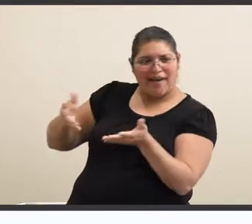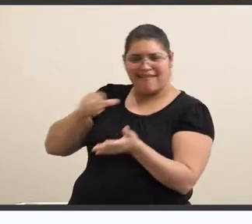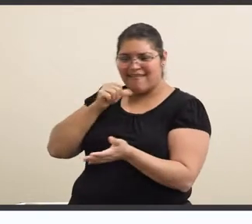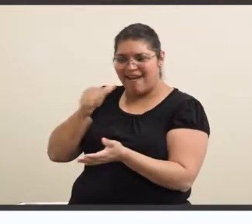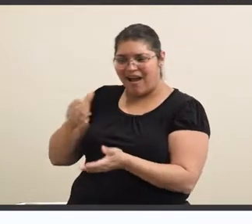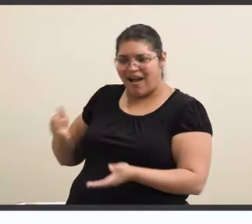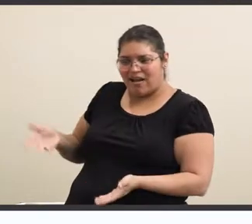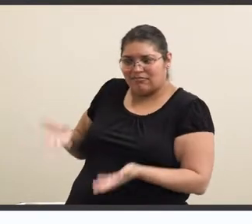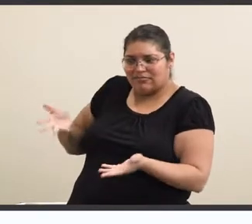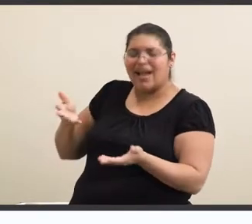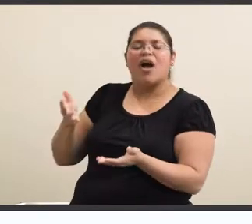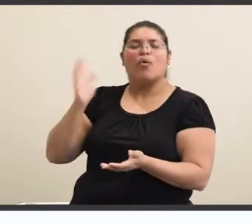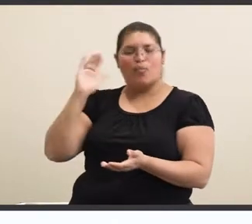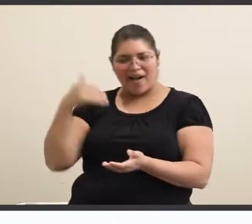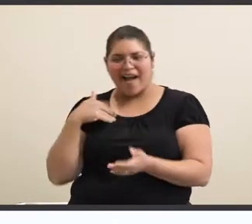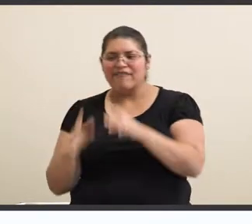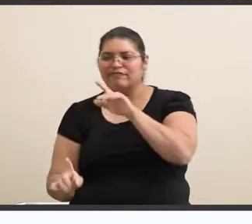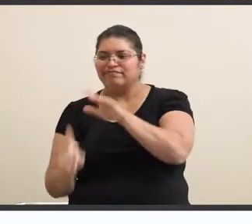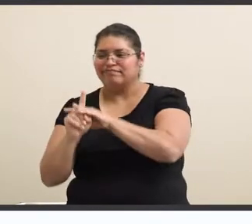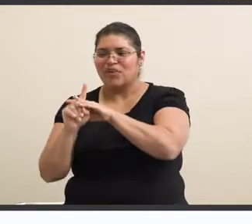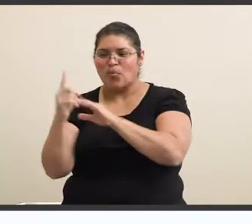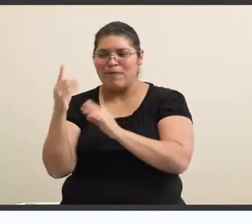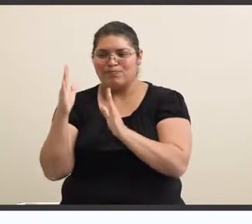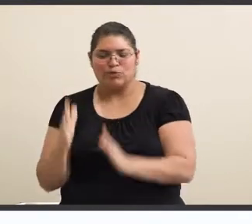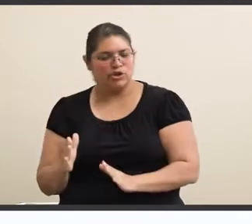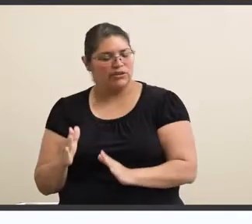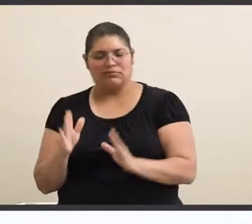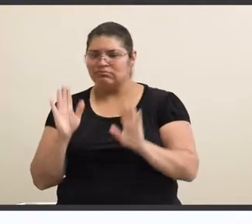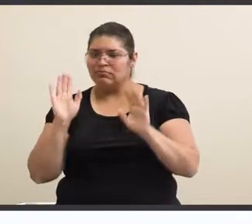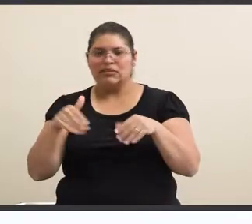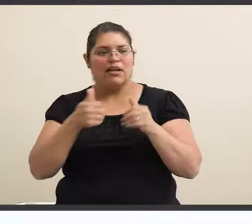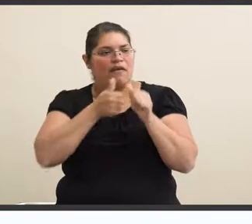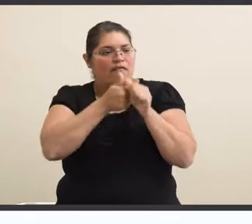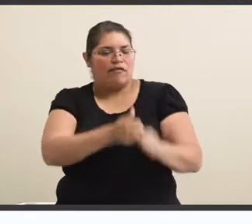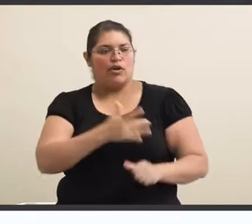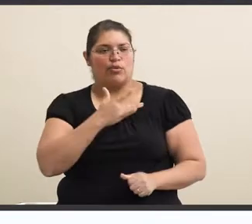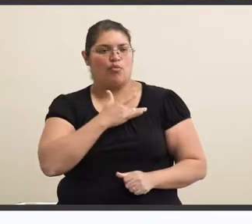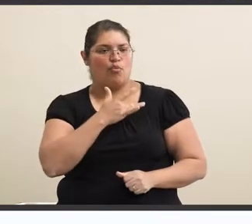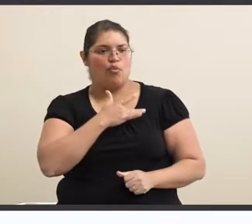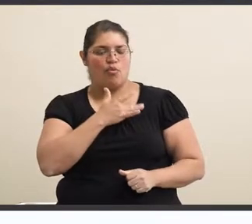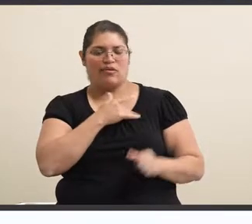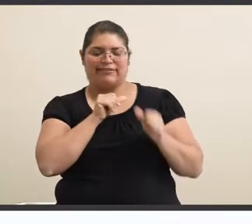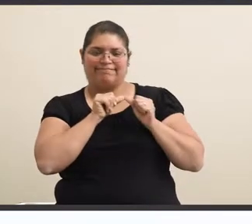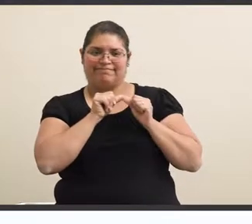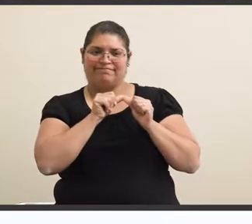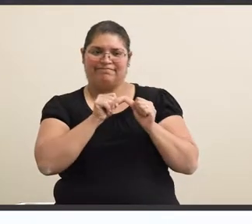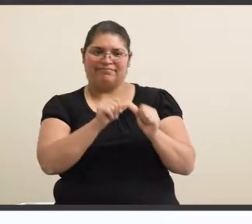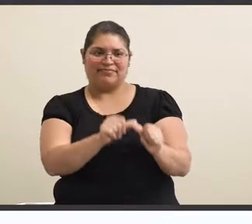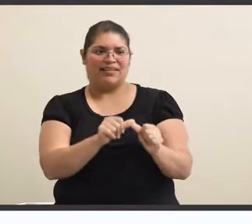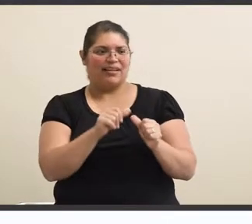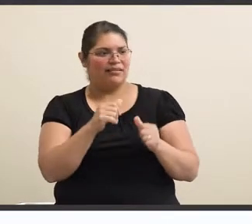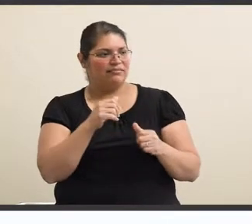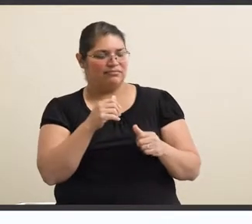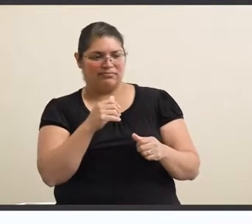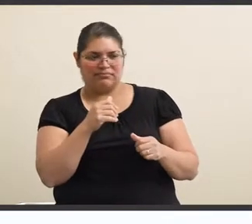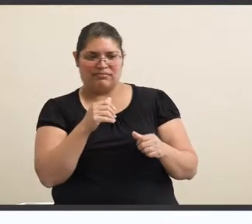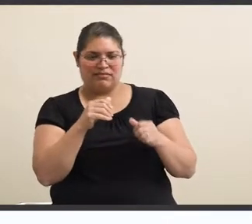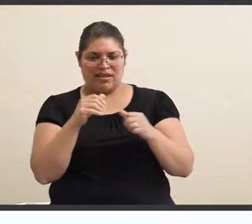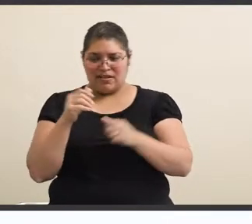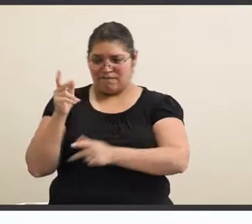always that one person. So just follow your heart and stick with people who, you know,